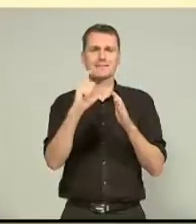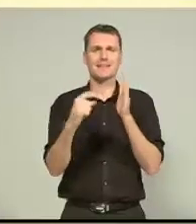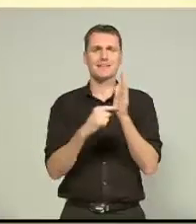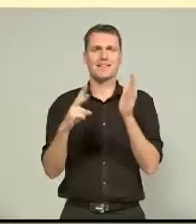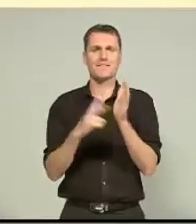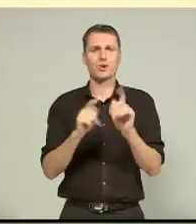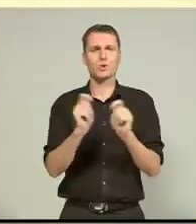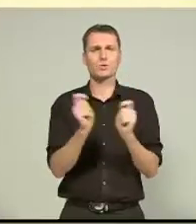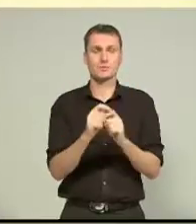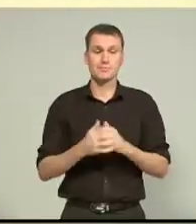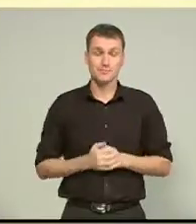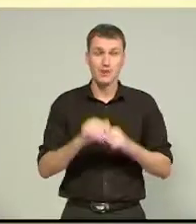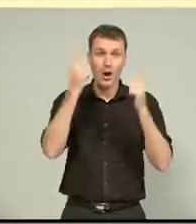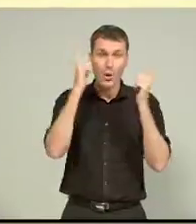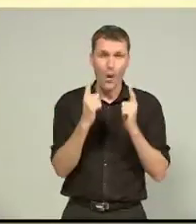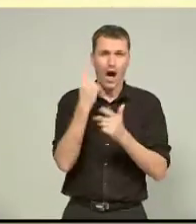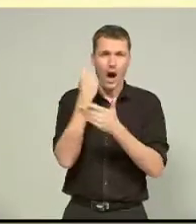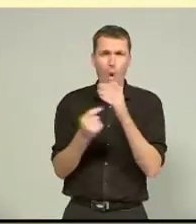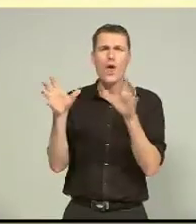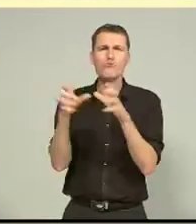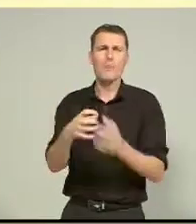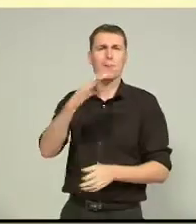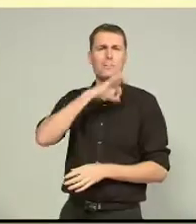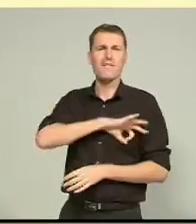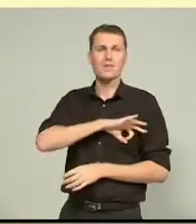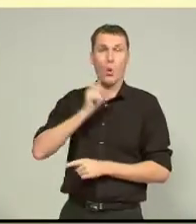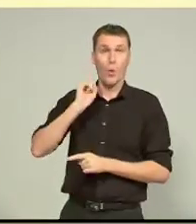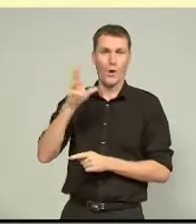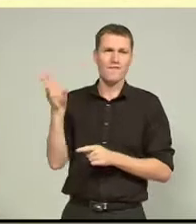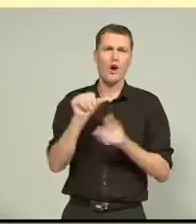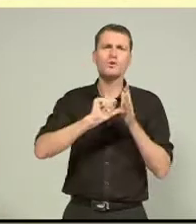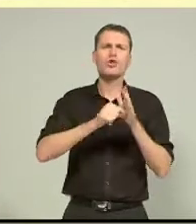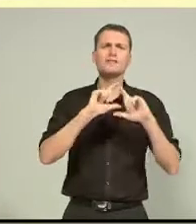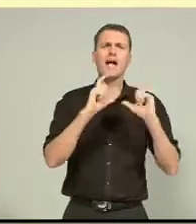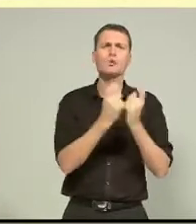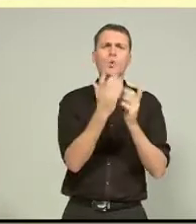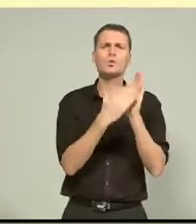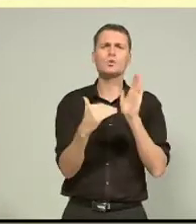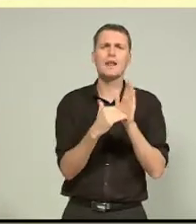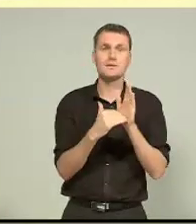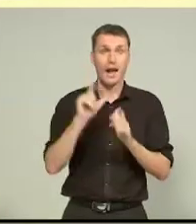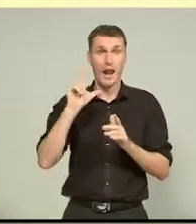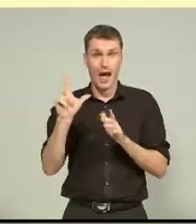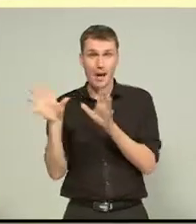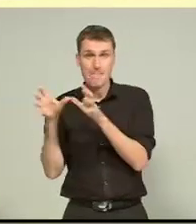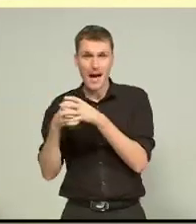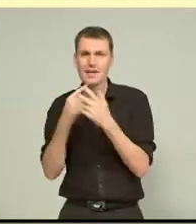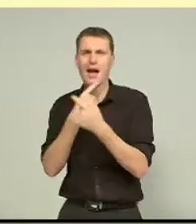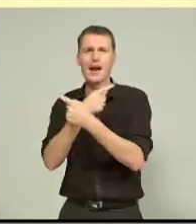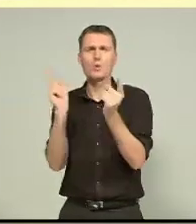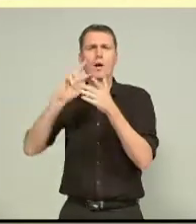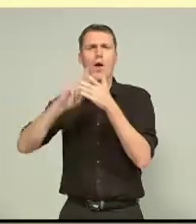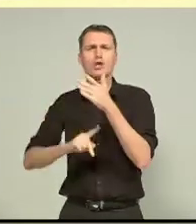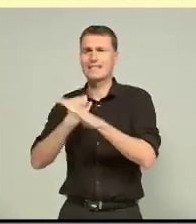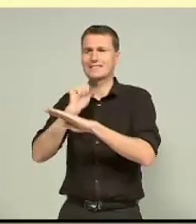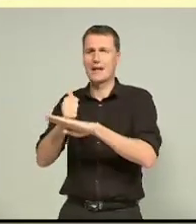Lawyers will be the only winners. That's a warning from the Insurance Council of New Zealand, after the Labour Party announced a policy to set up